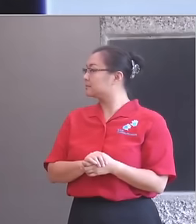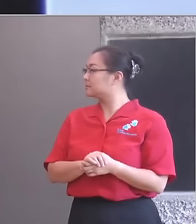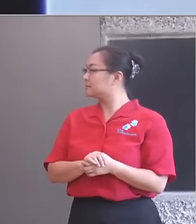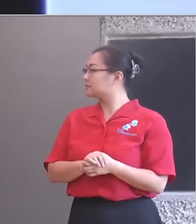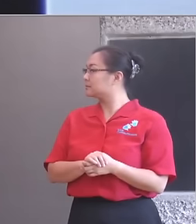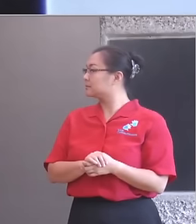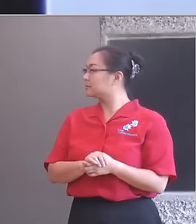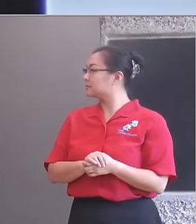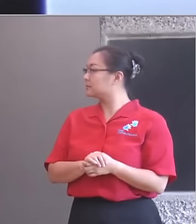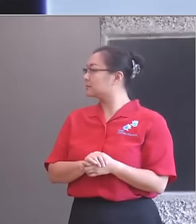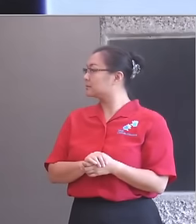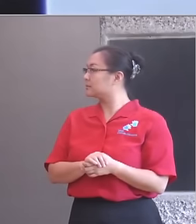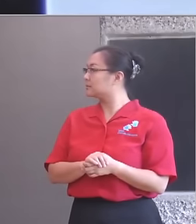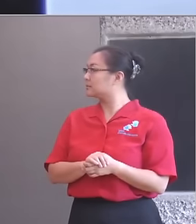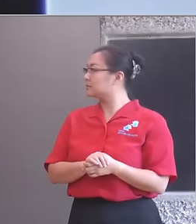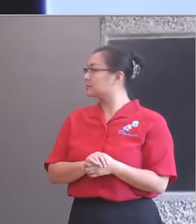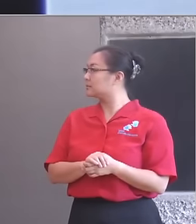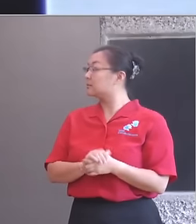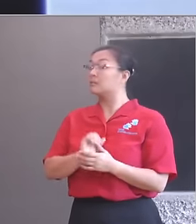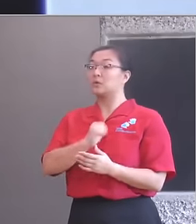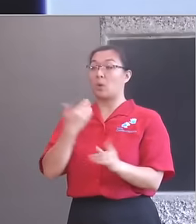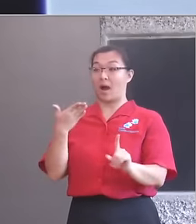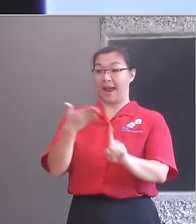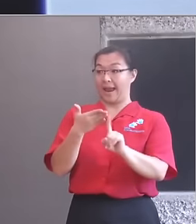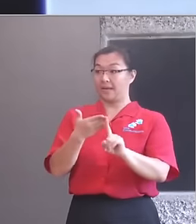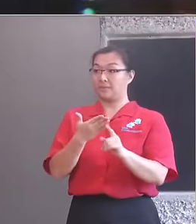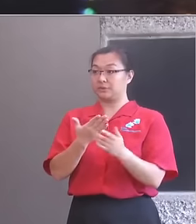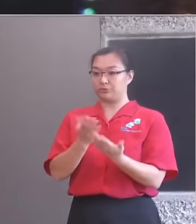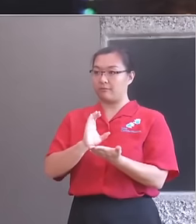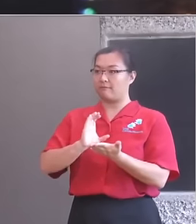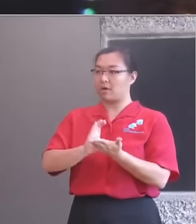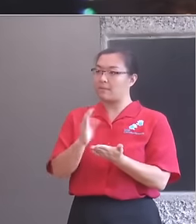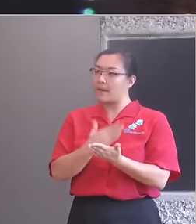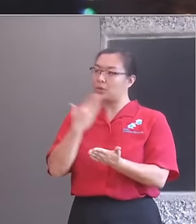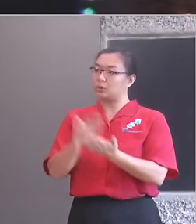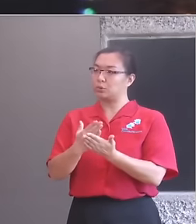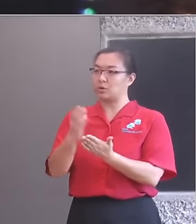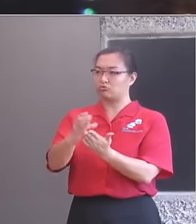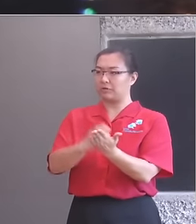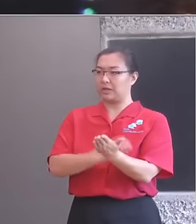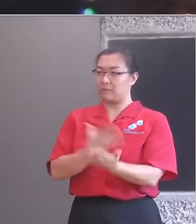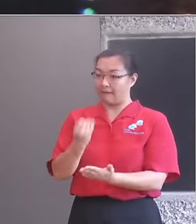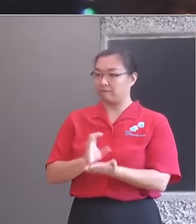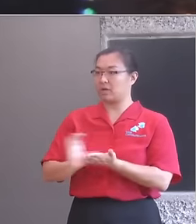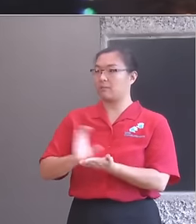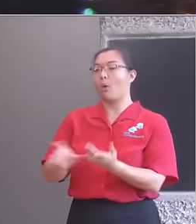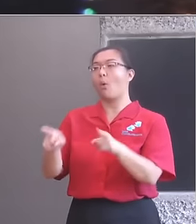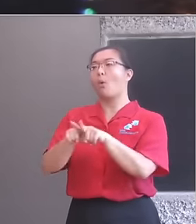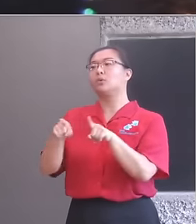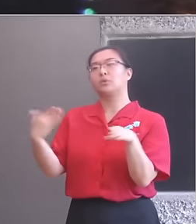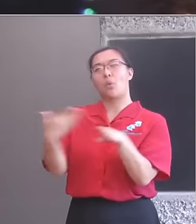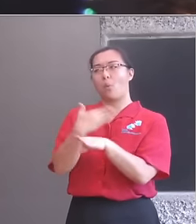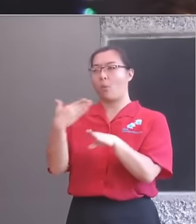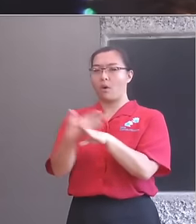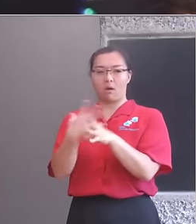We're also fund holders for the government's national network of music education hubs, which emerged from the Henley Review of Music Education